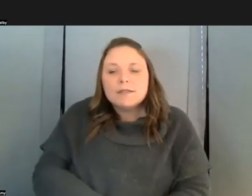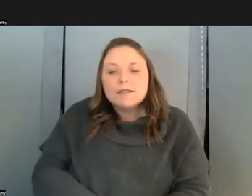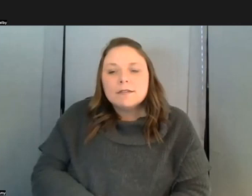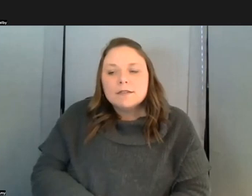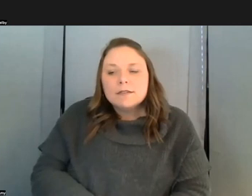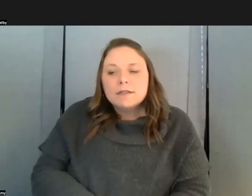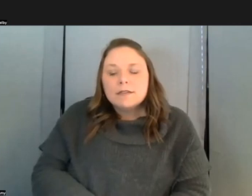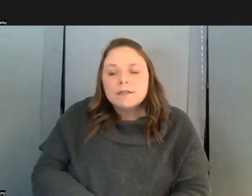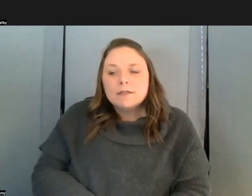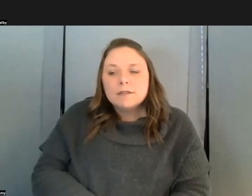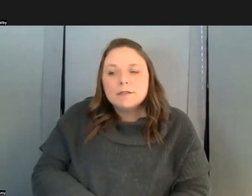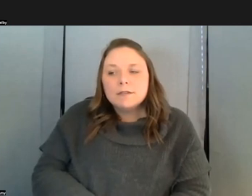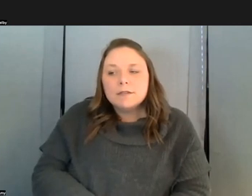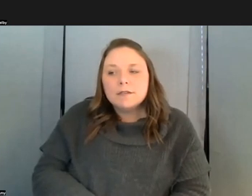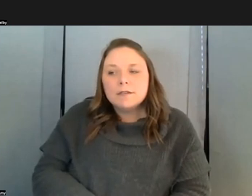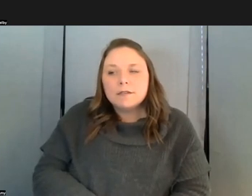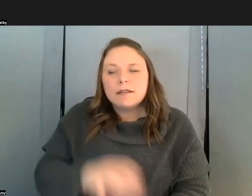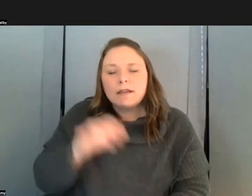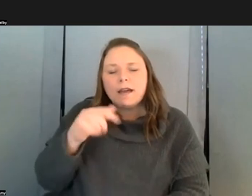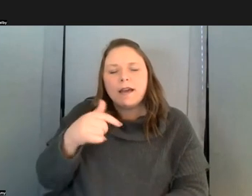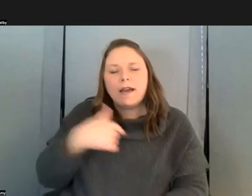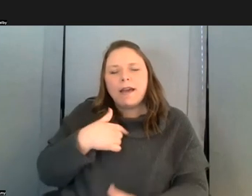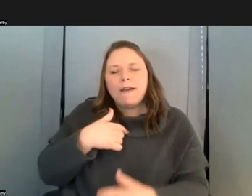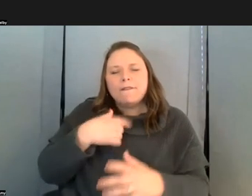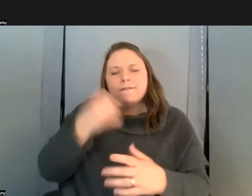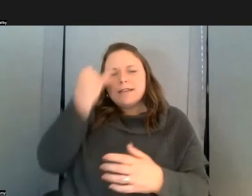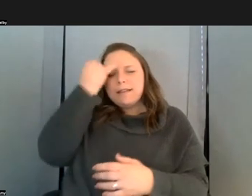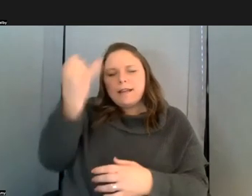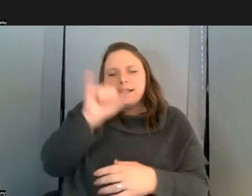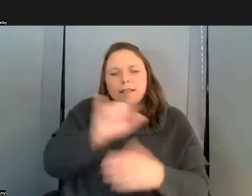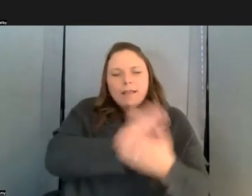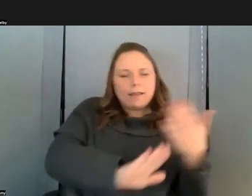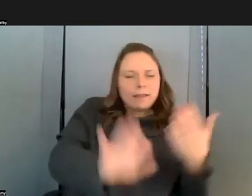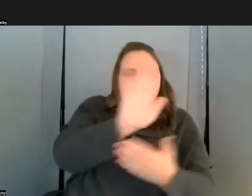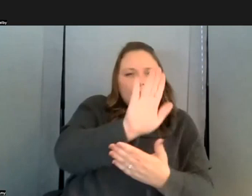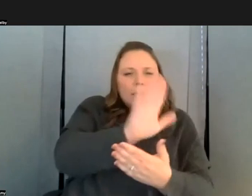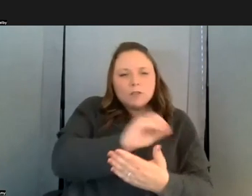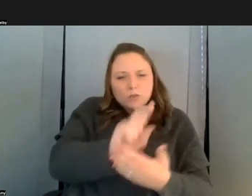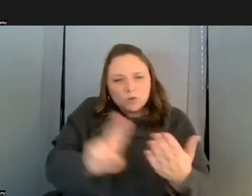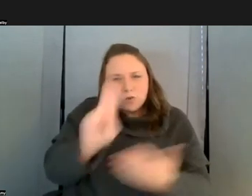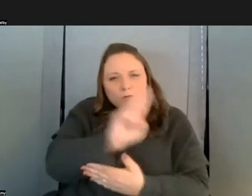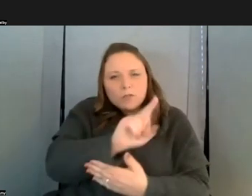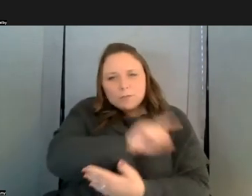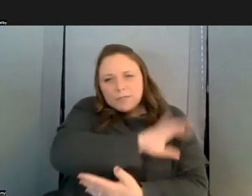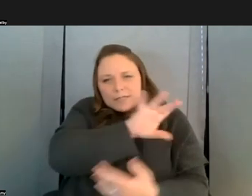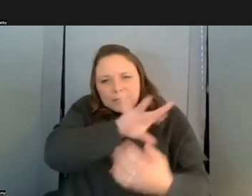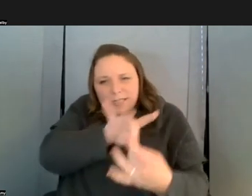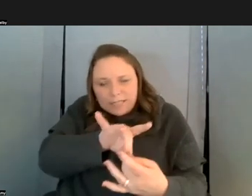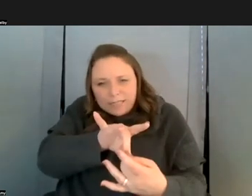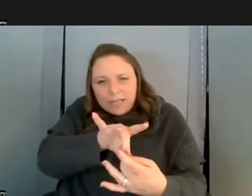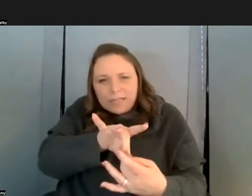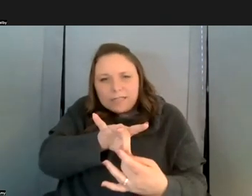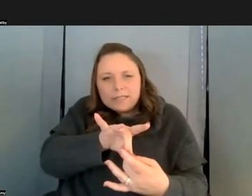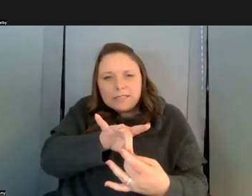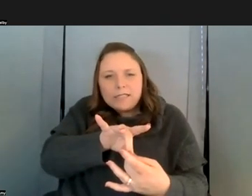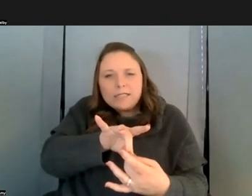and universities really need to be connected to and attuned to the interest and needs of their